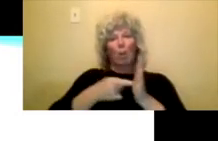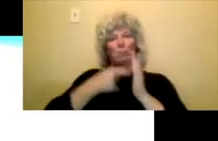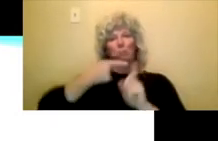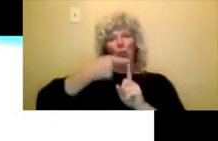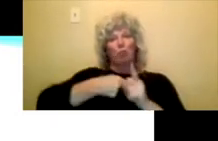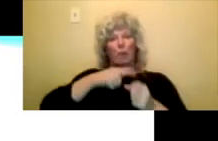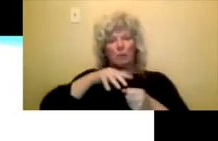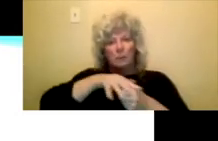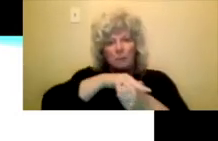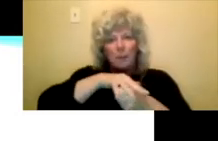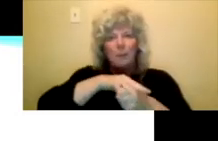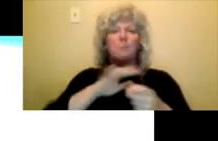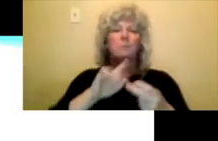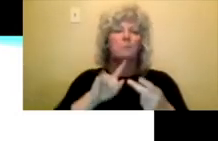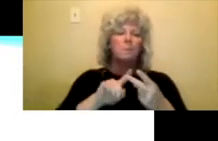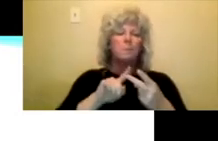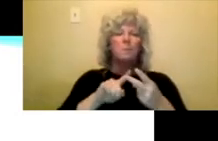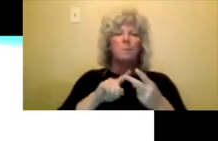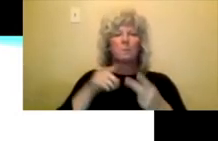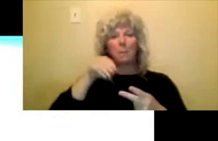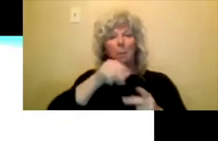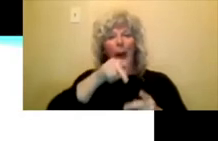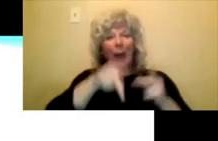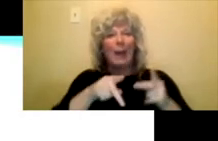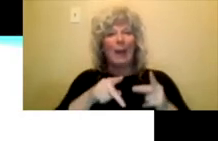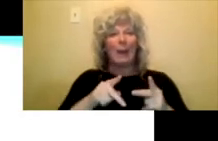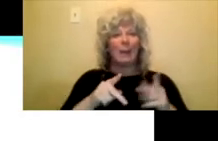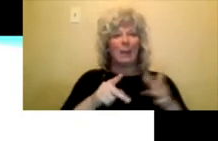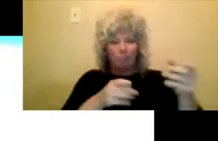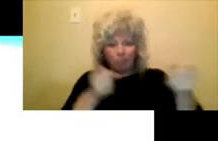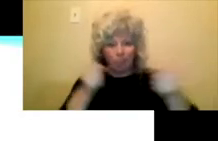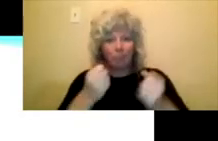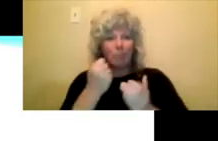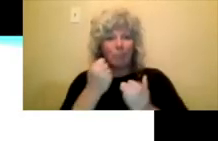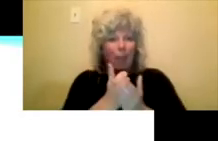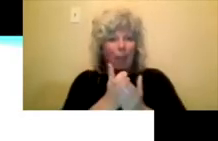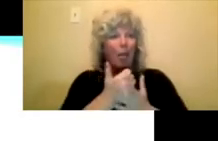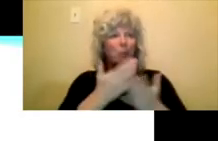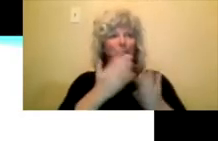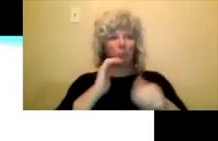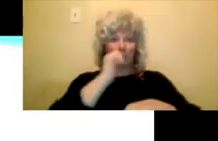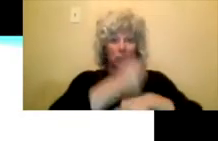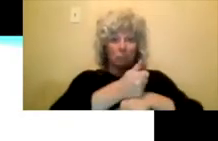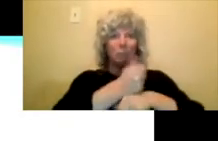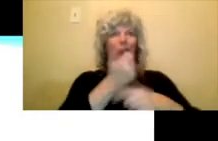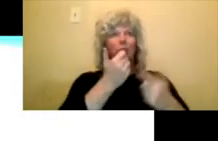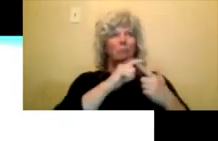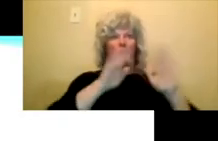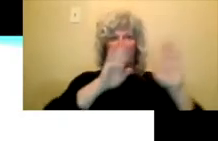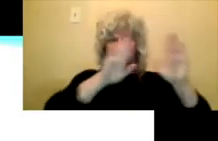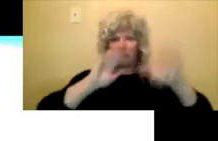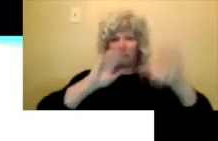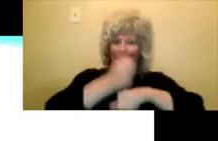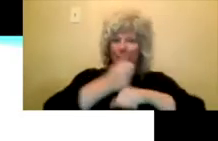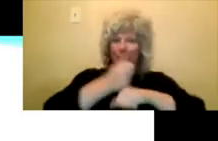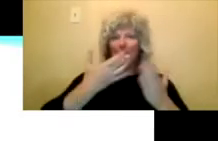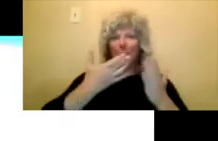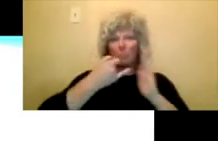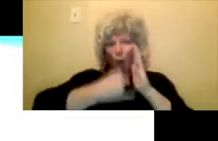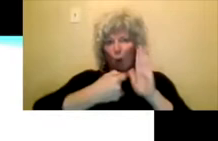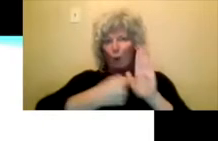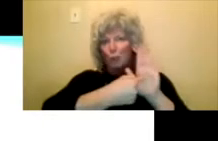pay folks to help you install it. You need a rehearsal space or